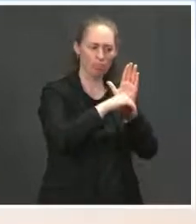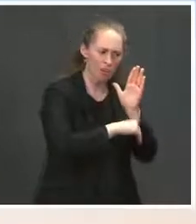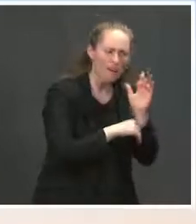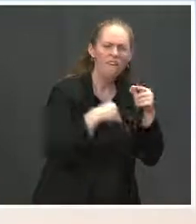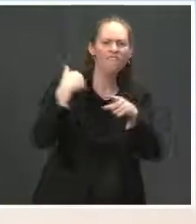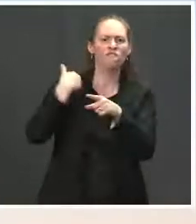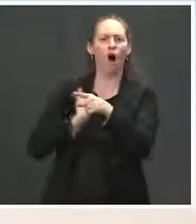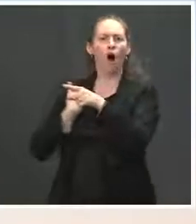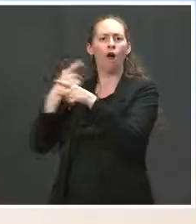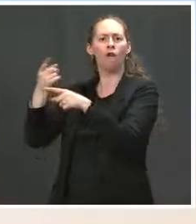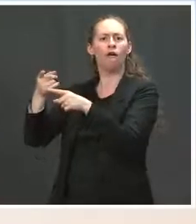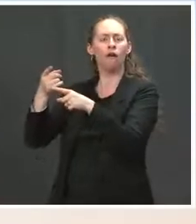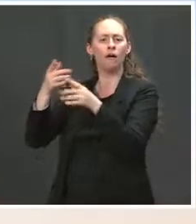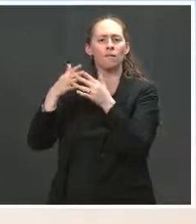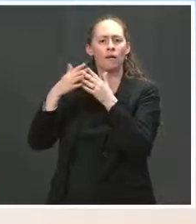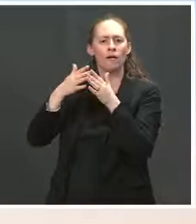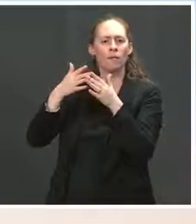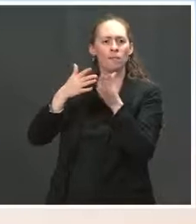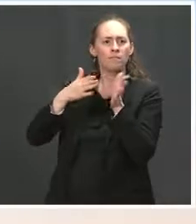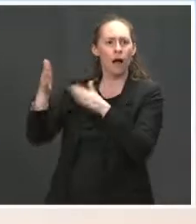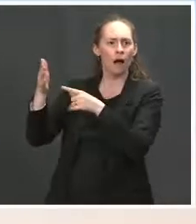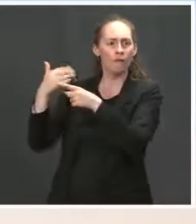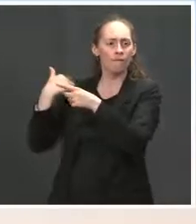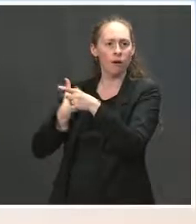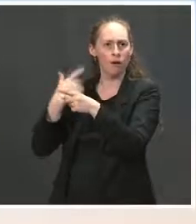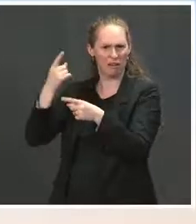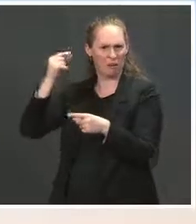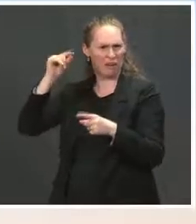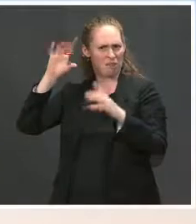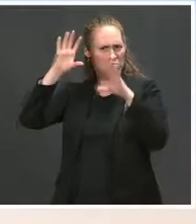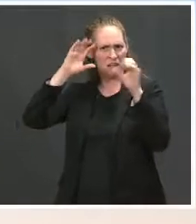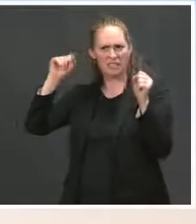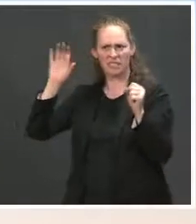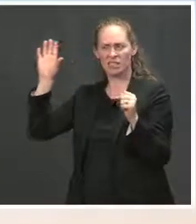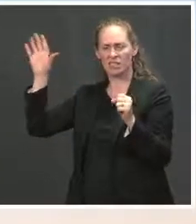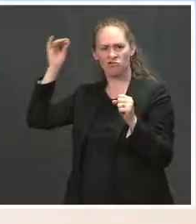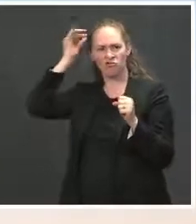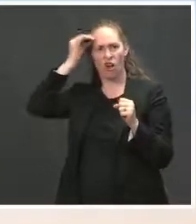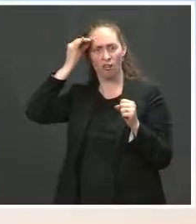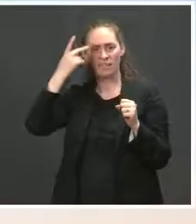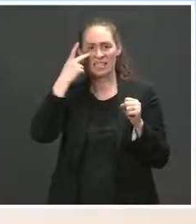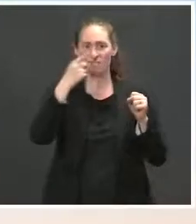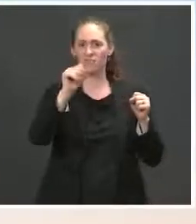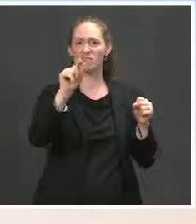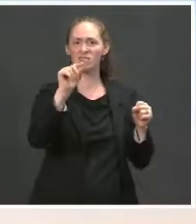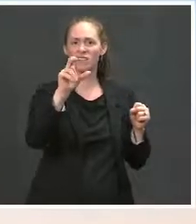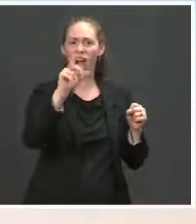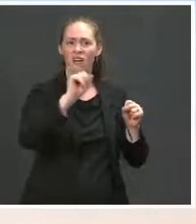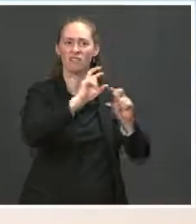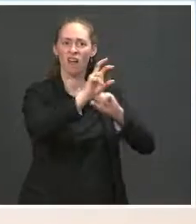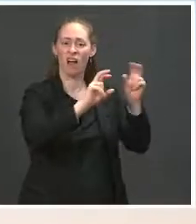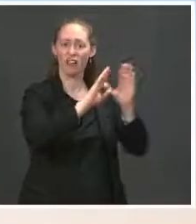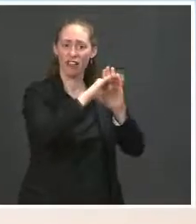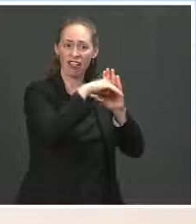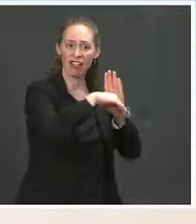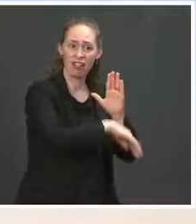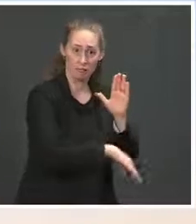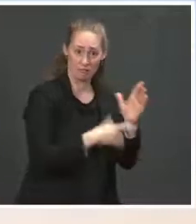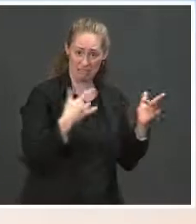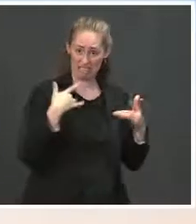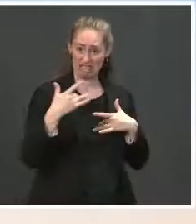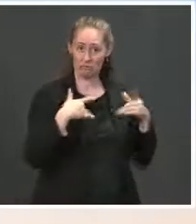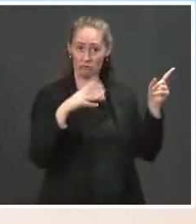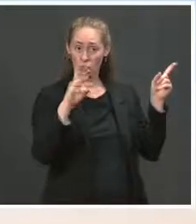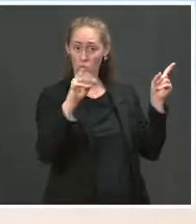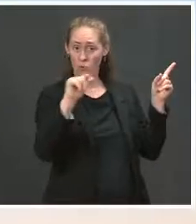White House's feeling is or reaction is to that. Are you concerned about Wall Street's support or lack of support for these policies?